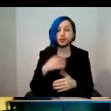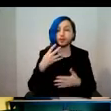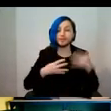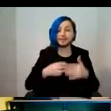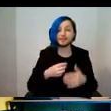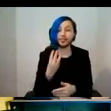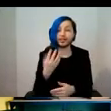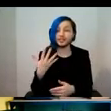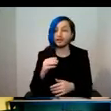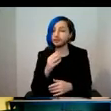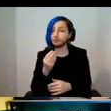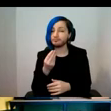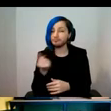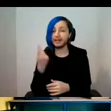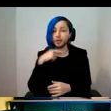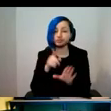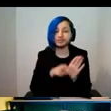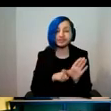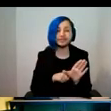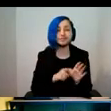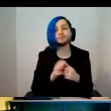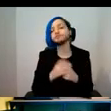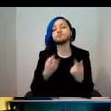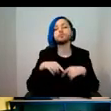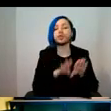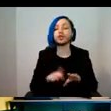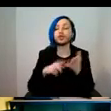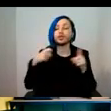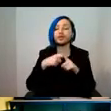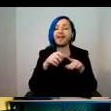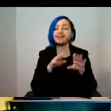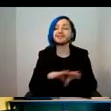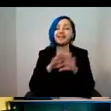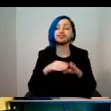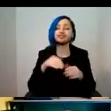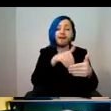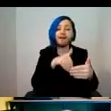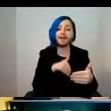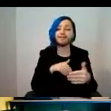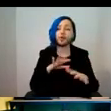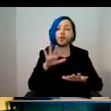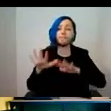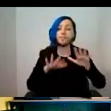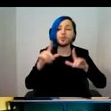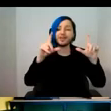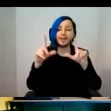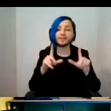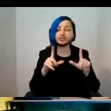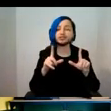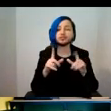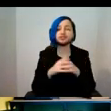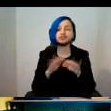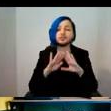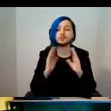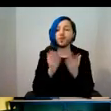centenary. We're the UK's National Archive for the moving image. And that moving image is complex, but